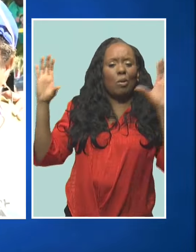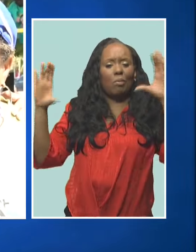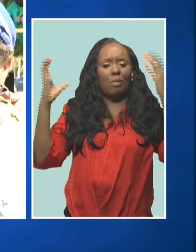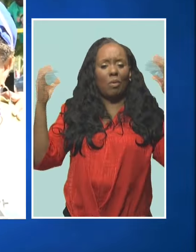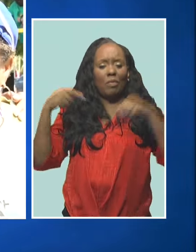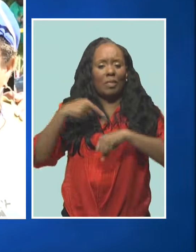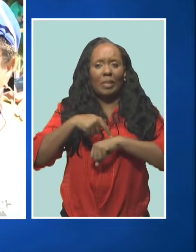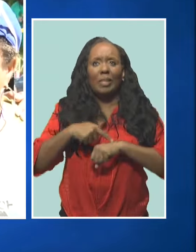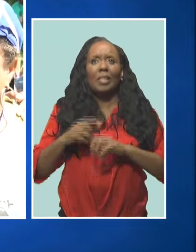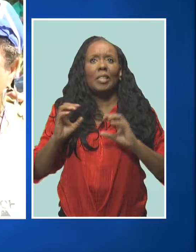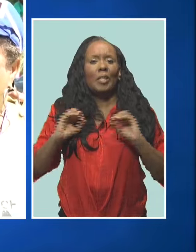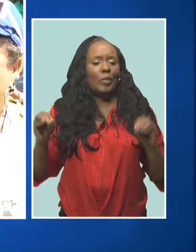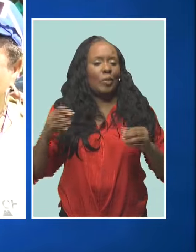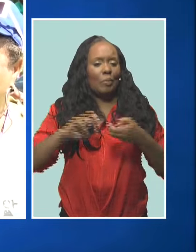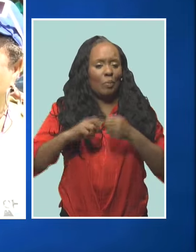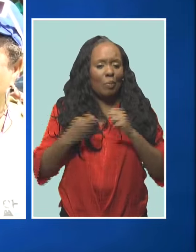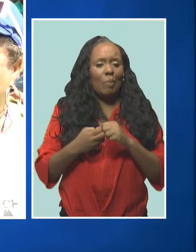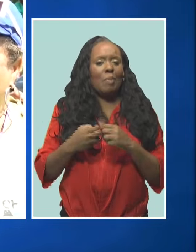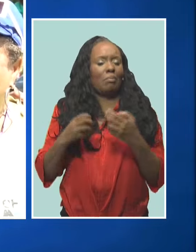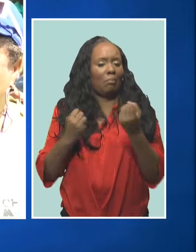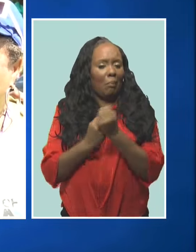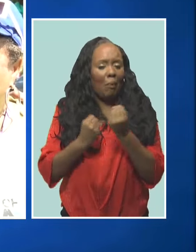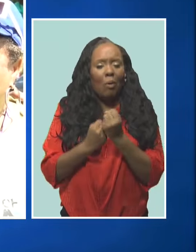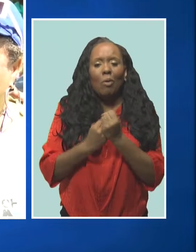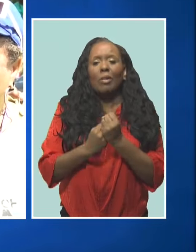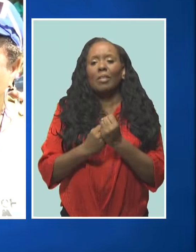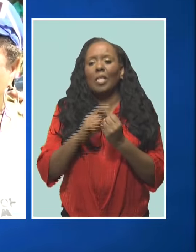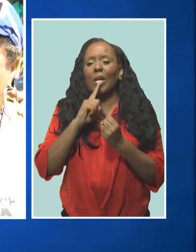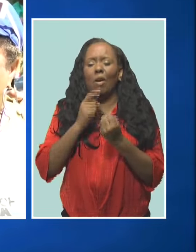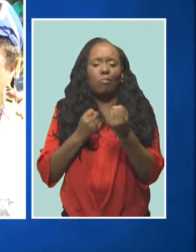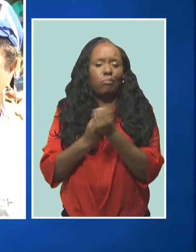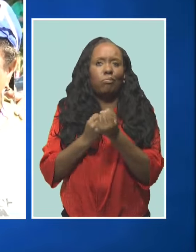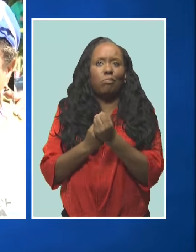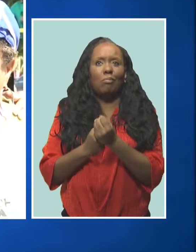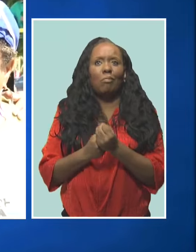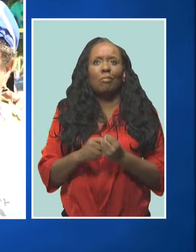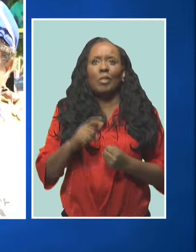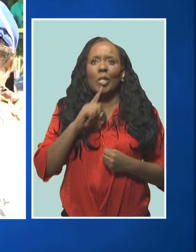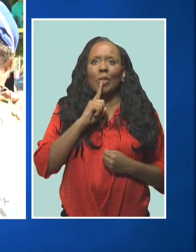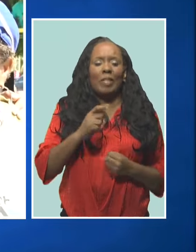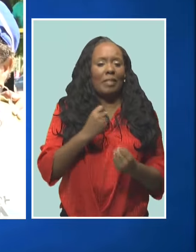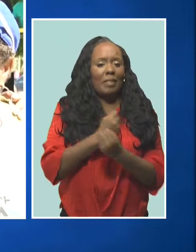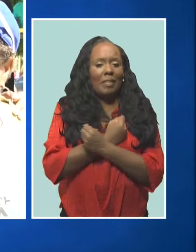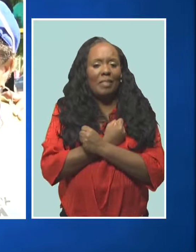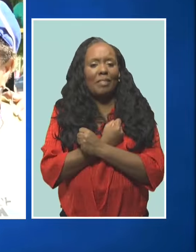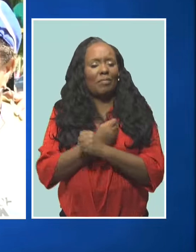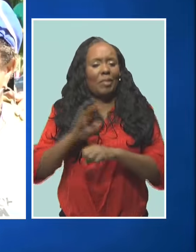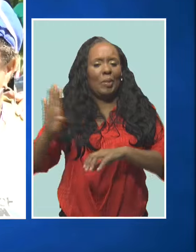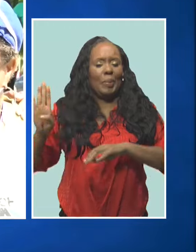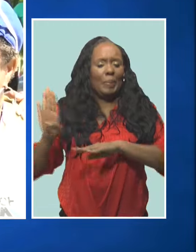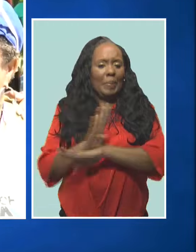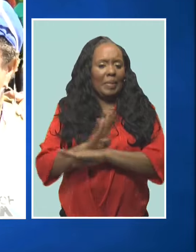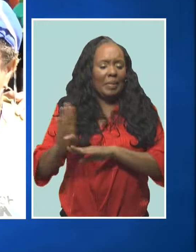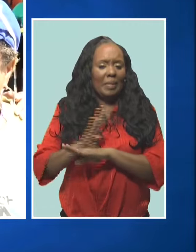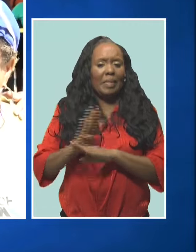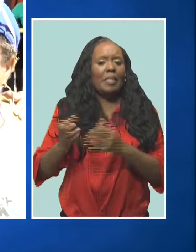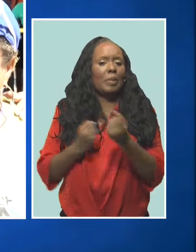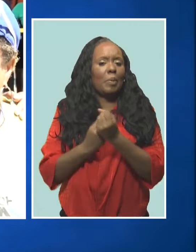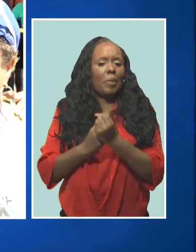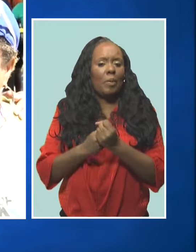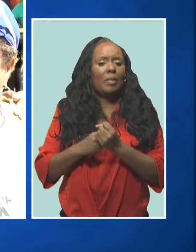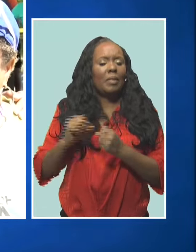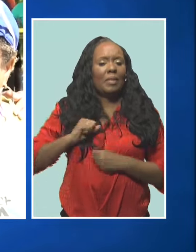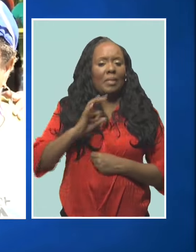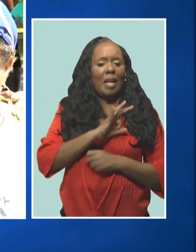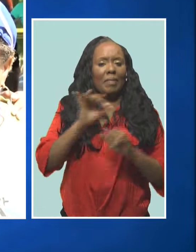we have no problem with supporting him and backing him in anything he does. We would love for corporate Barbados to support their own employees the same way, because